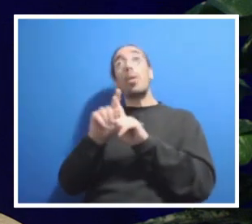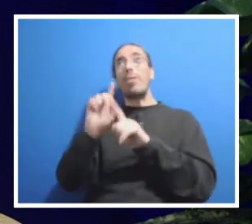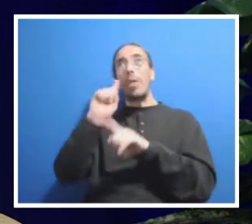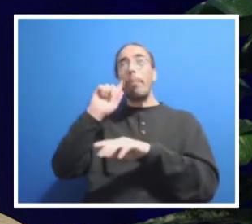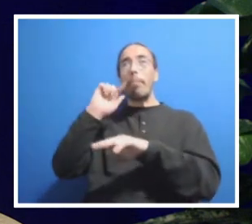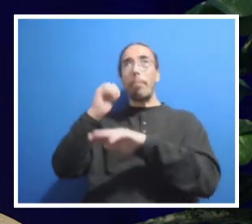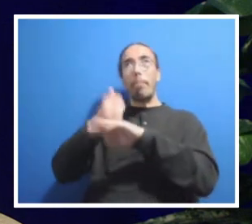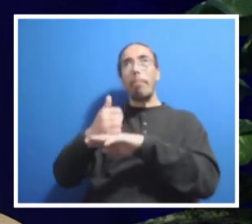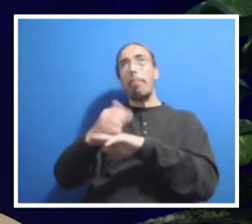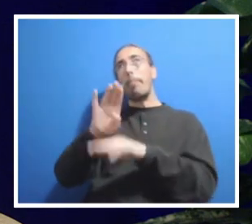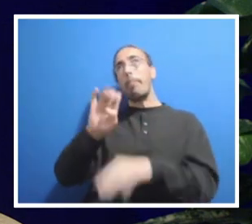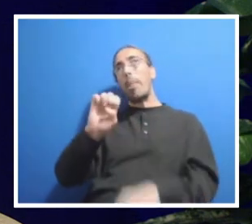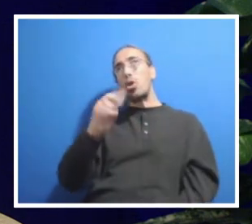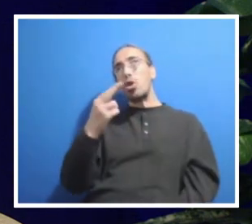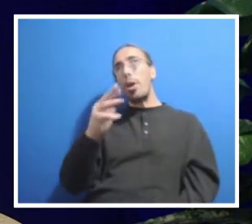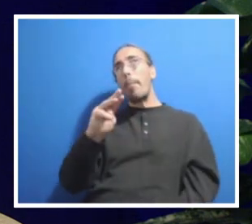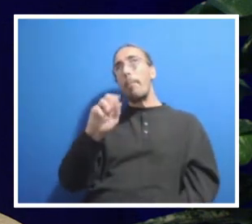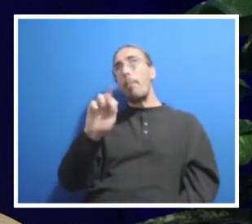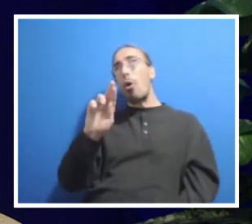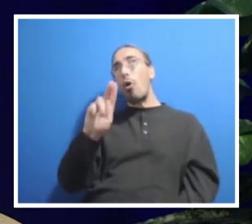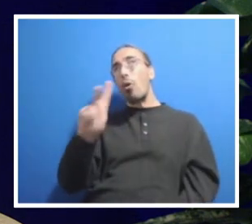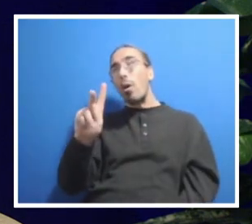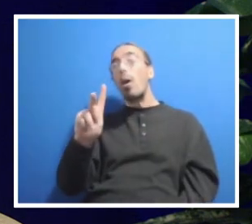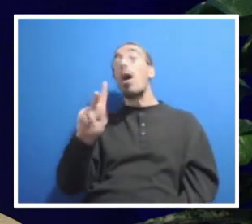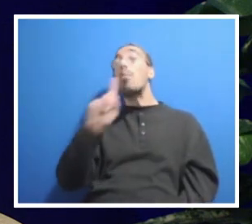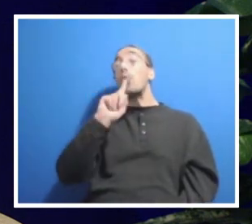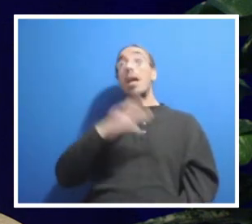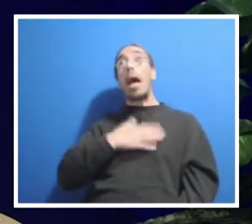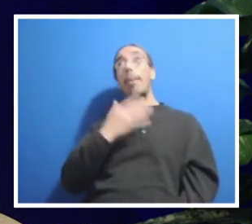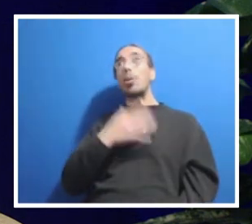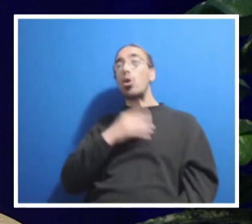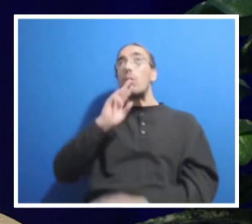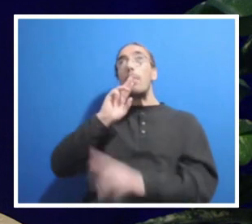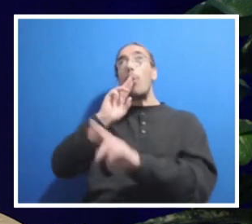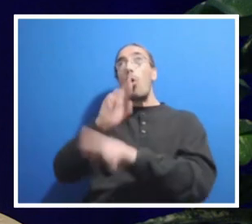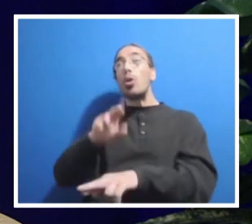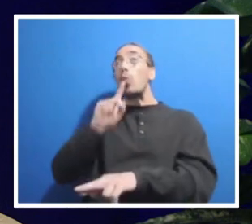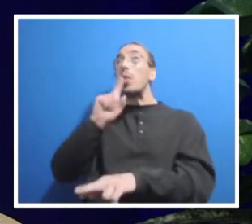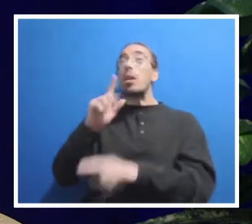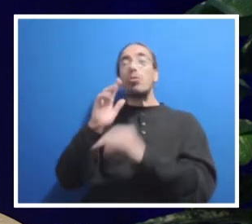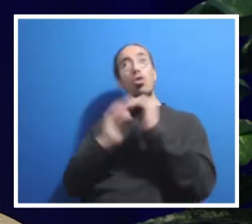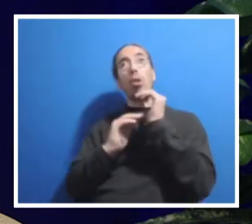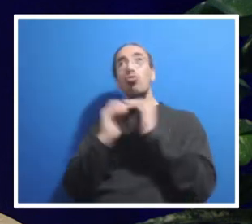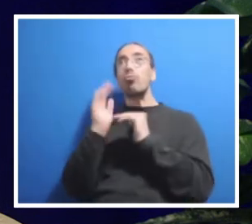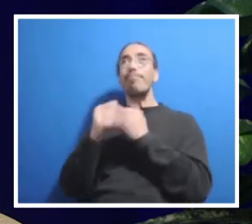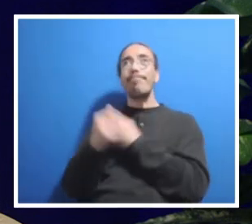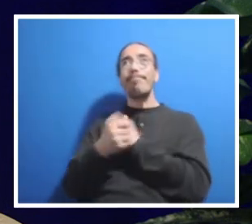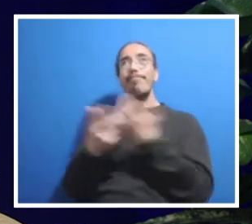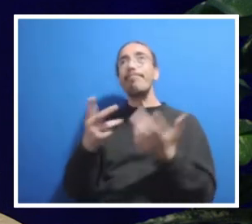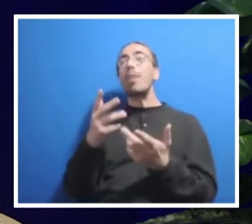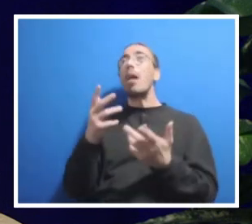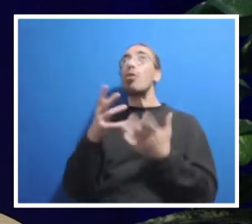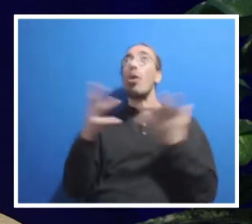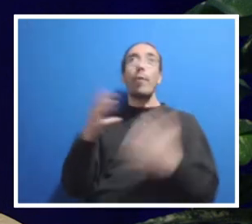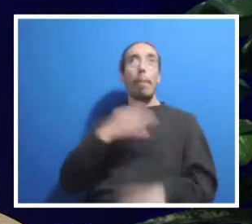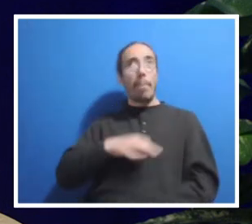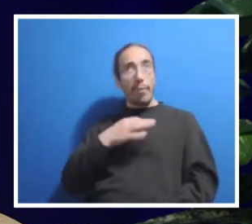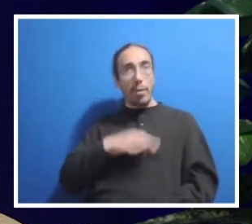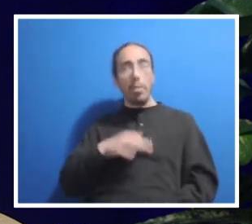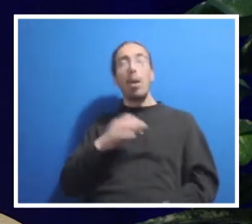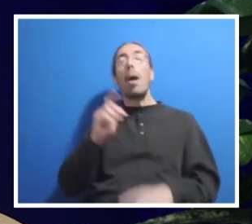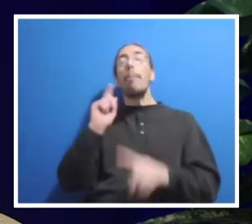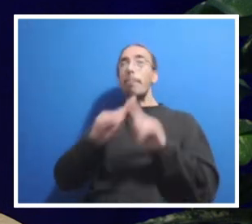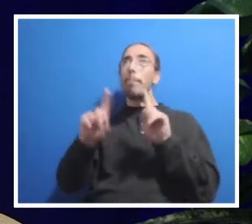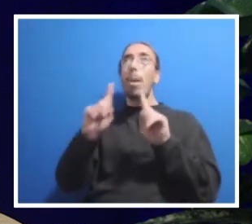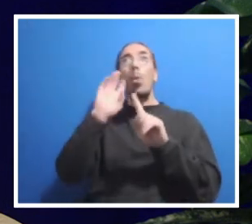Big Ten peers. And I'm happy to report we have very generous benefits. We're going to continue to look at